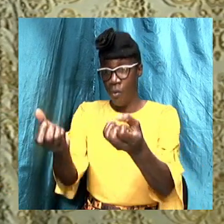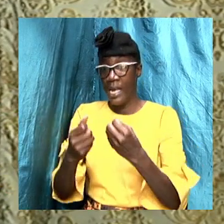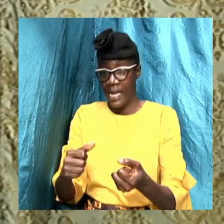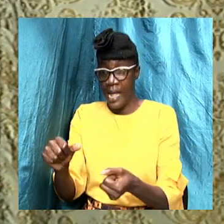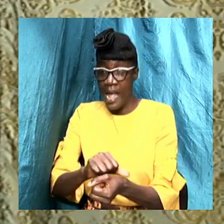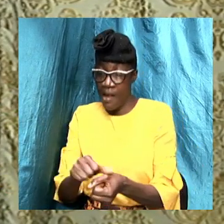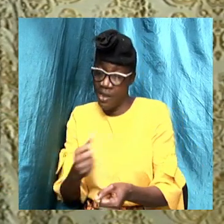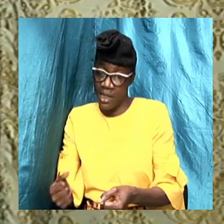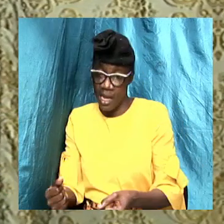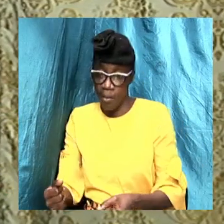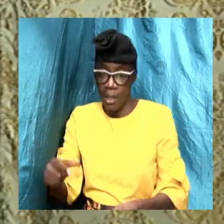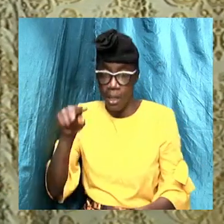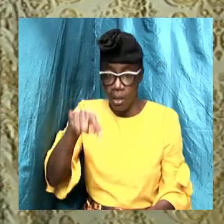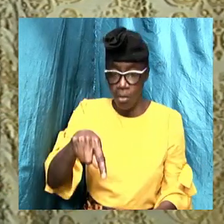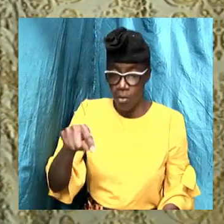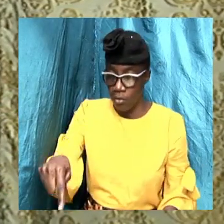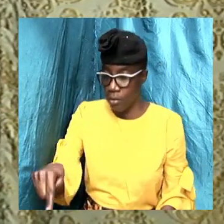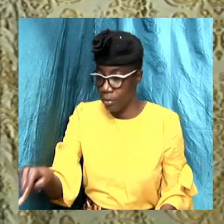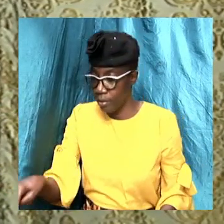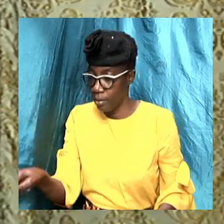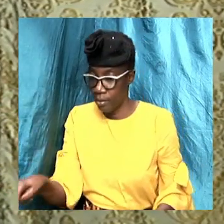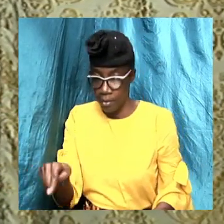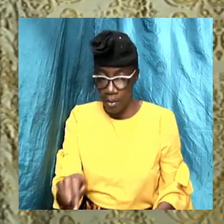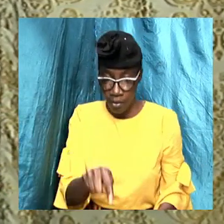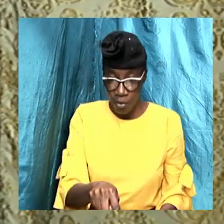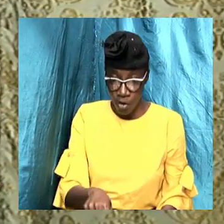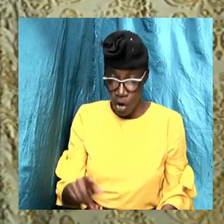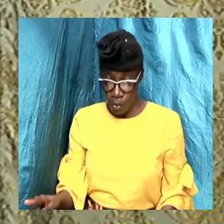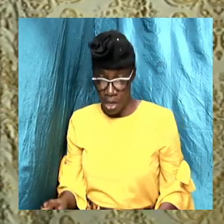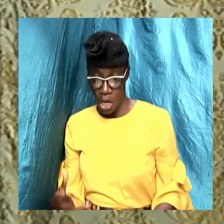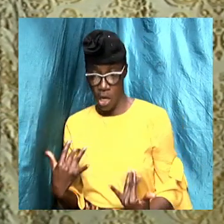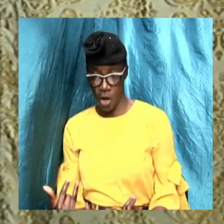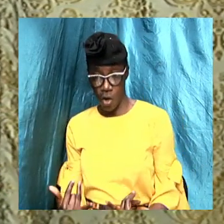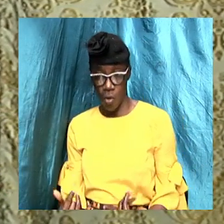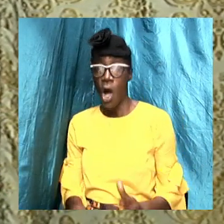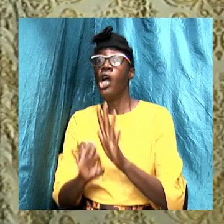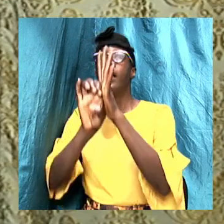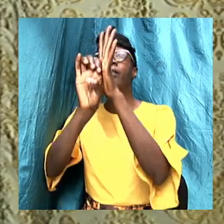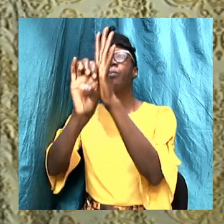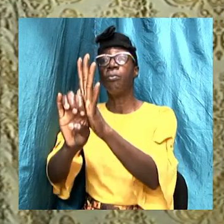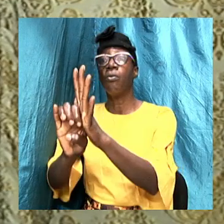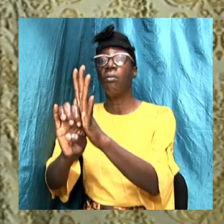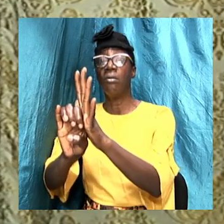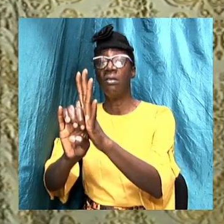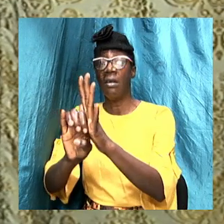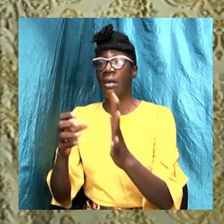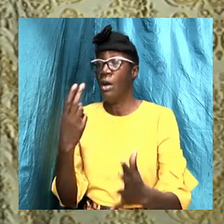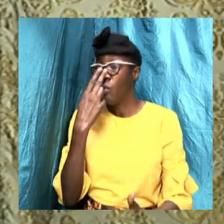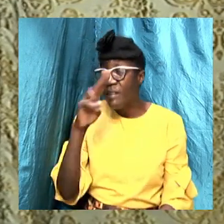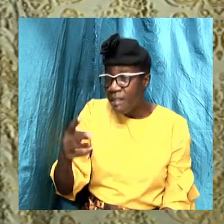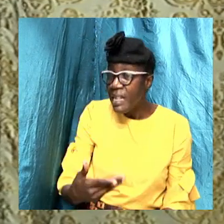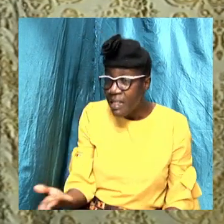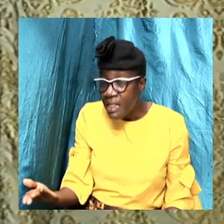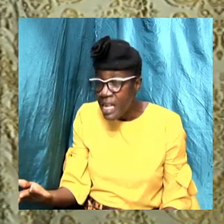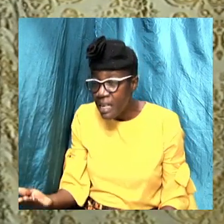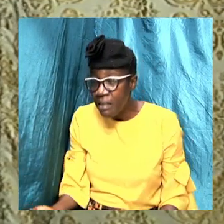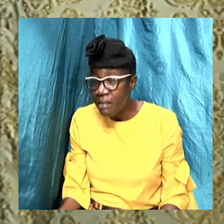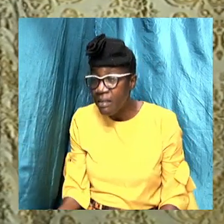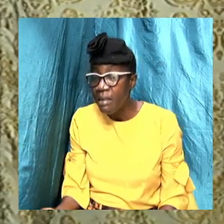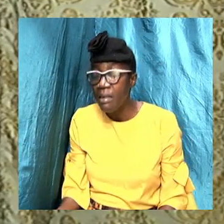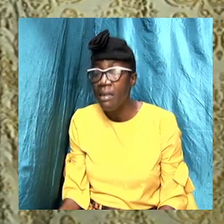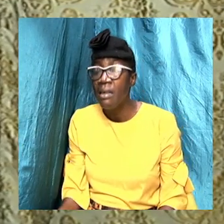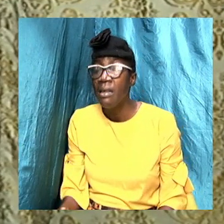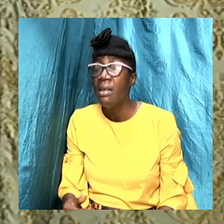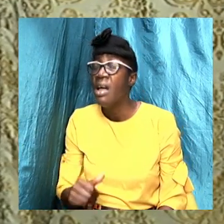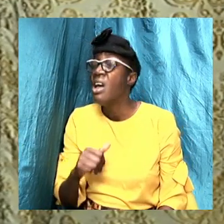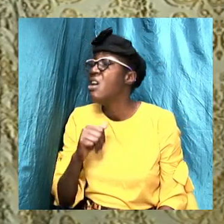just by the touch of a button. We are more exposed, and we are seeing some things that were there, but, you know, we weren't